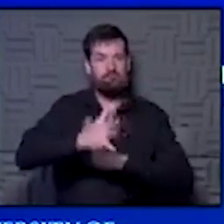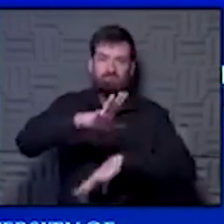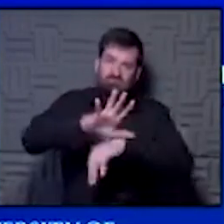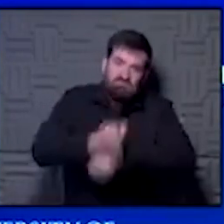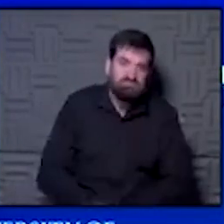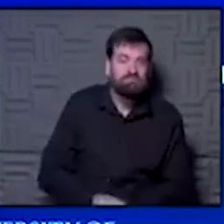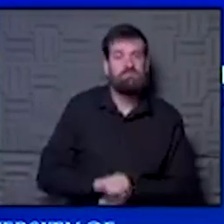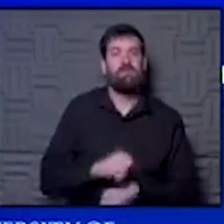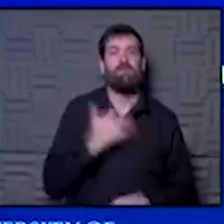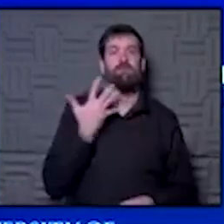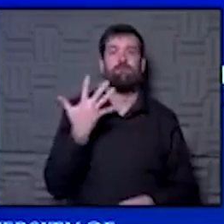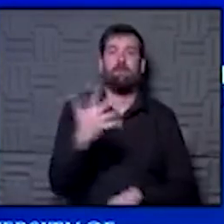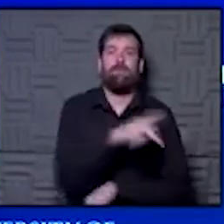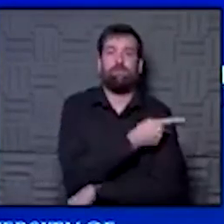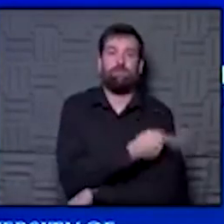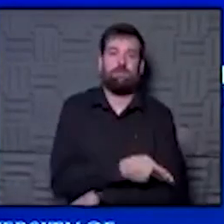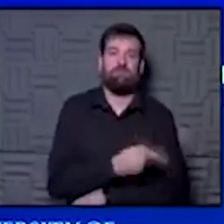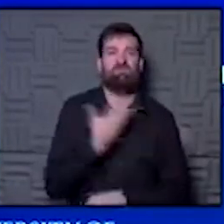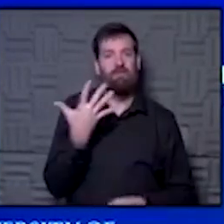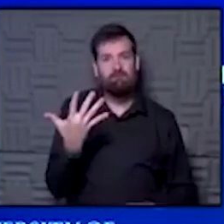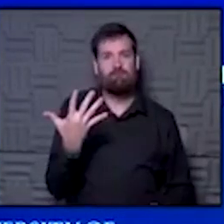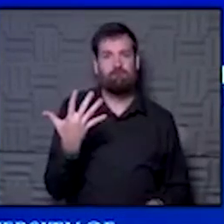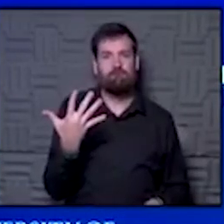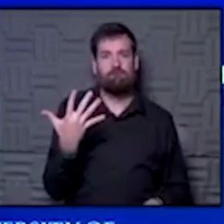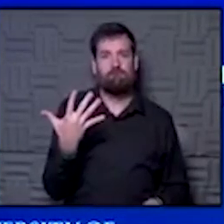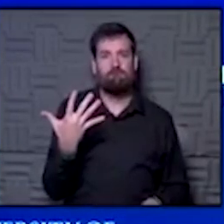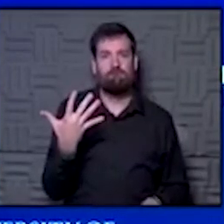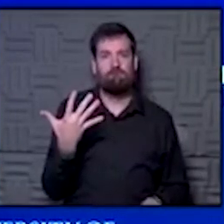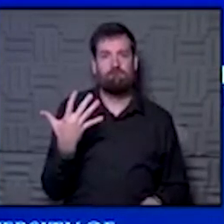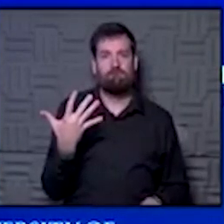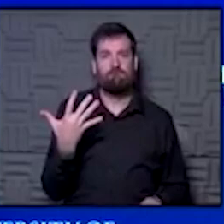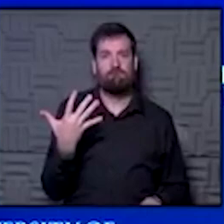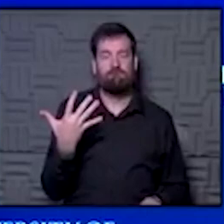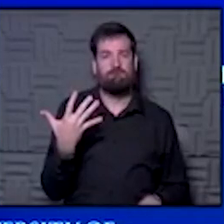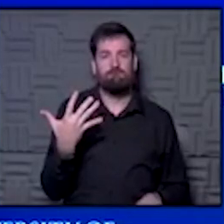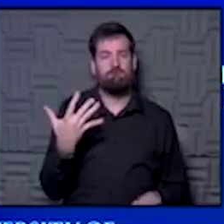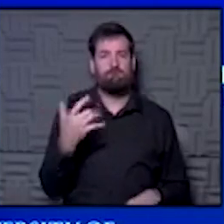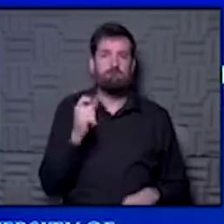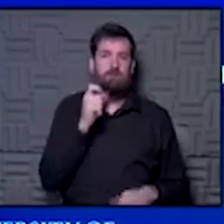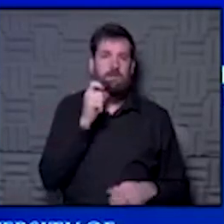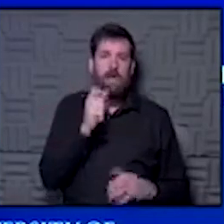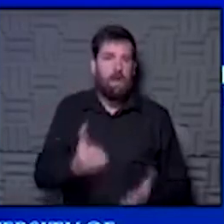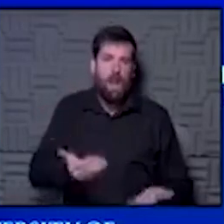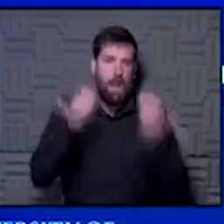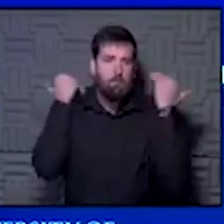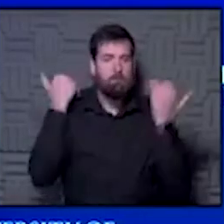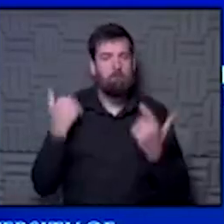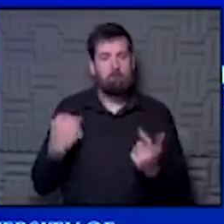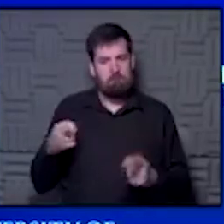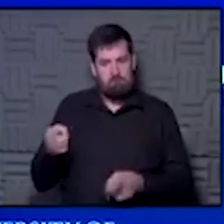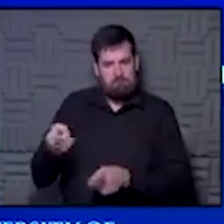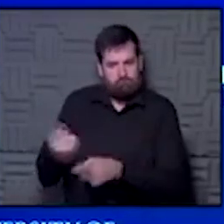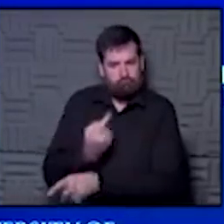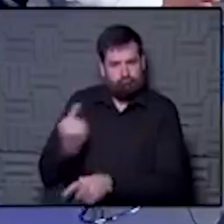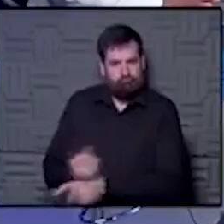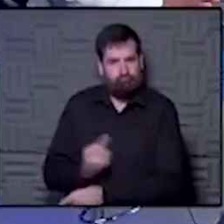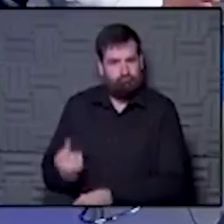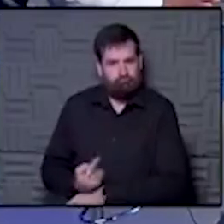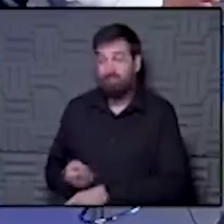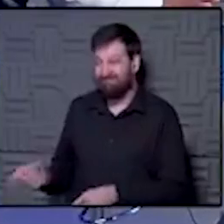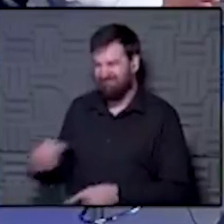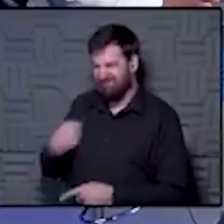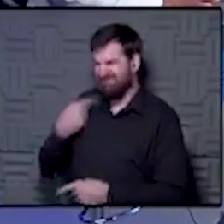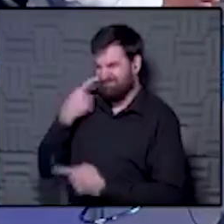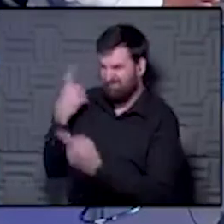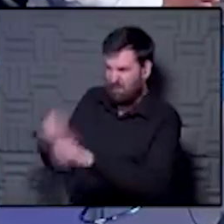There's five patients with COVID and Lawrence Memorial. I mean, that is not being overwhelmed. That's a place that's done it right, I think. Yeah, I would agree. I was